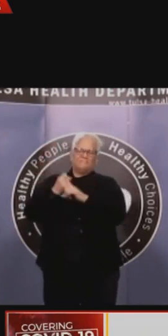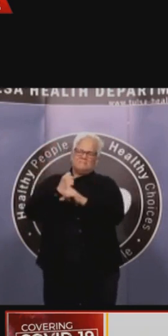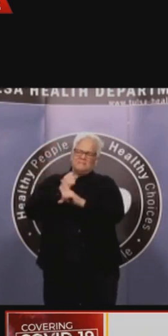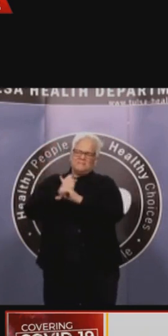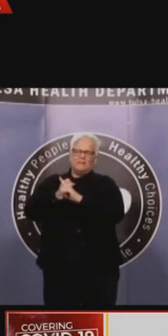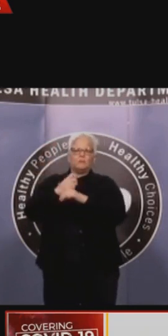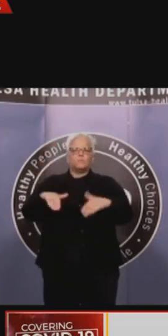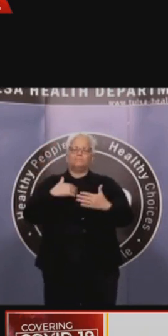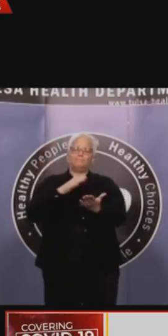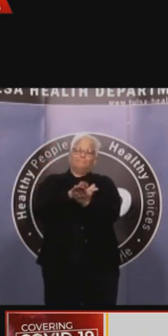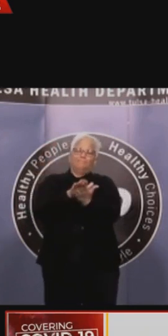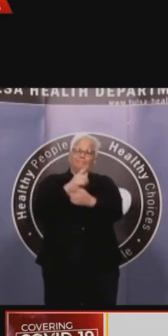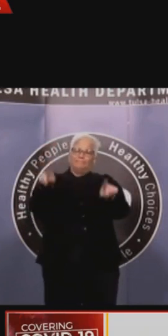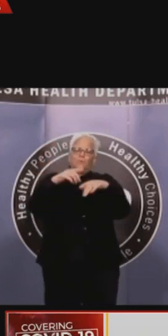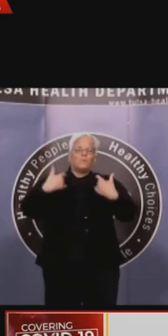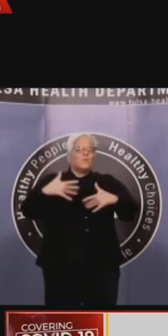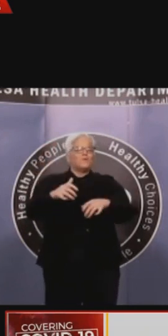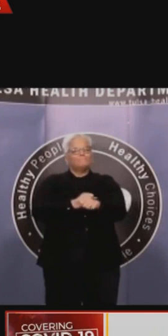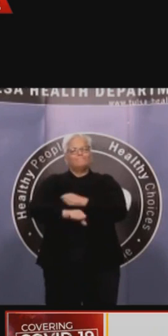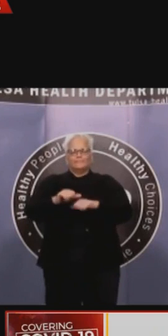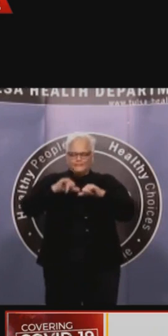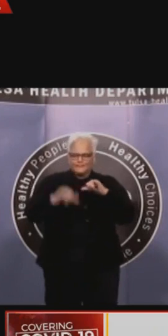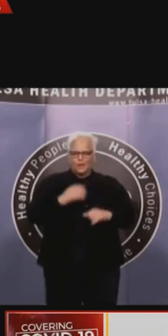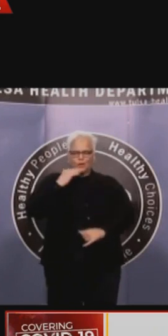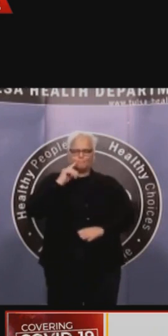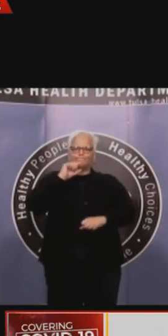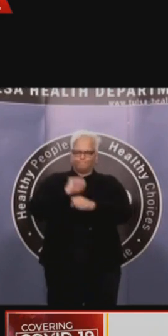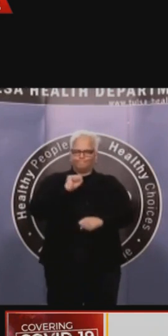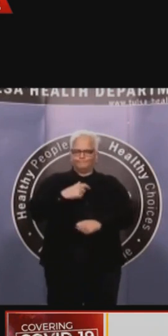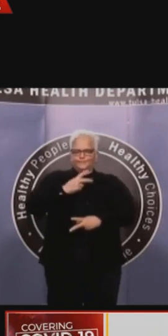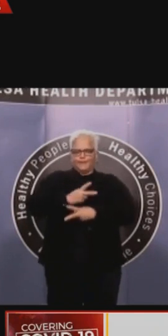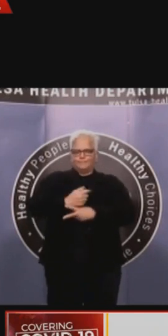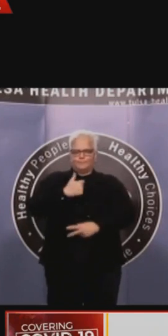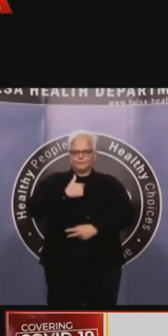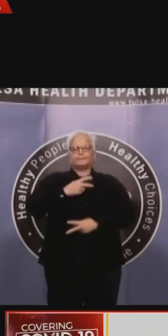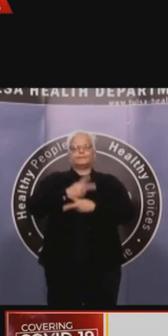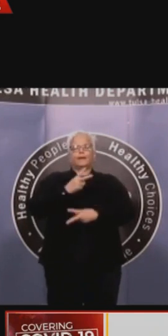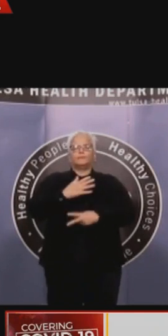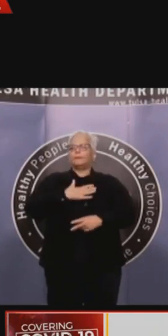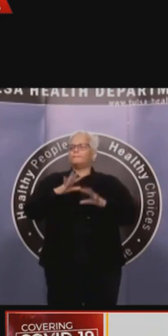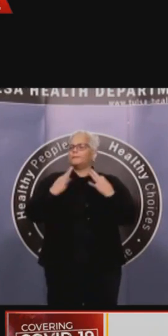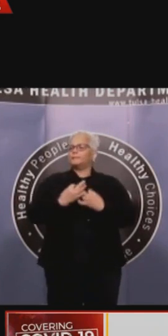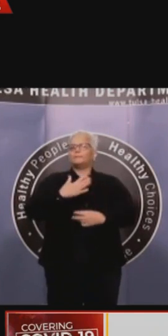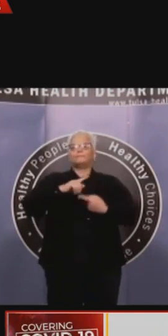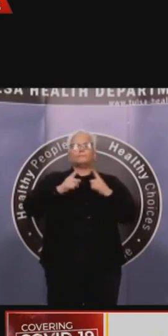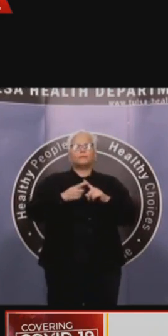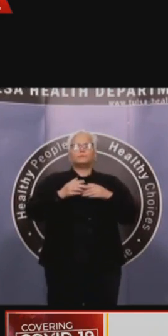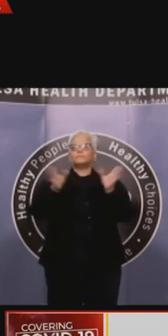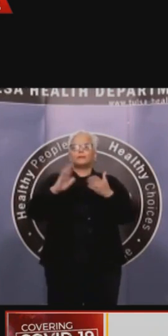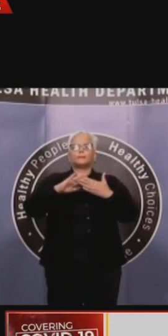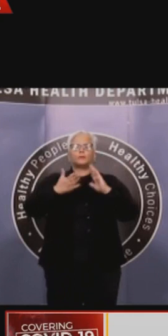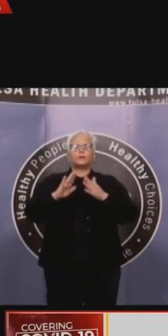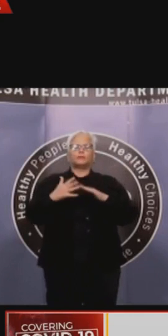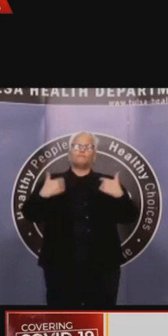the medical assistance that they need to get through this. And for us as a community to be able to